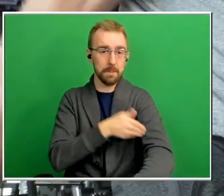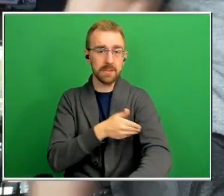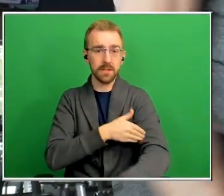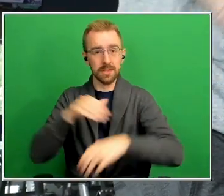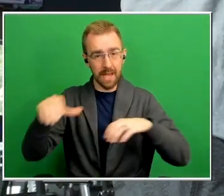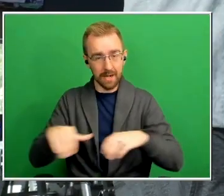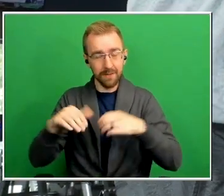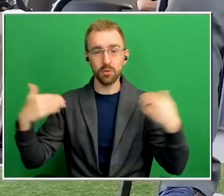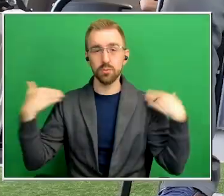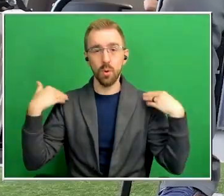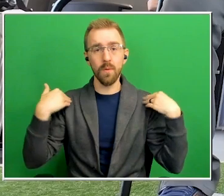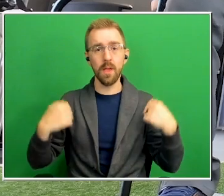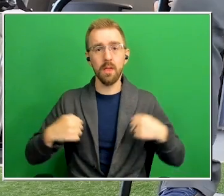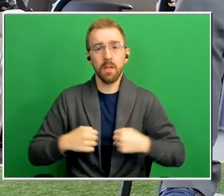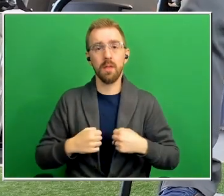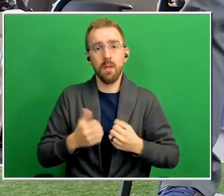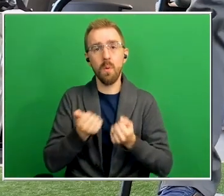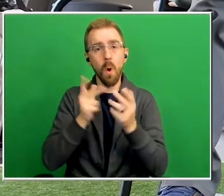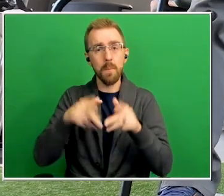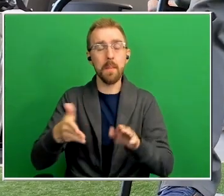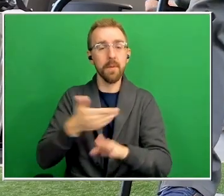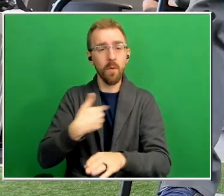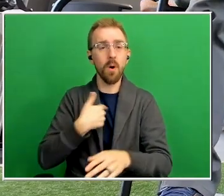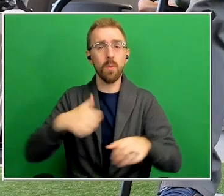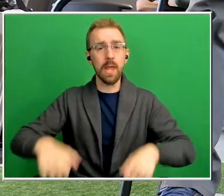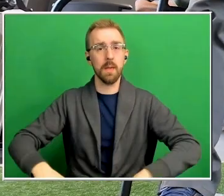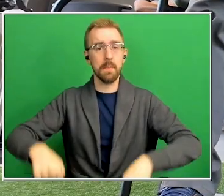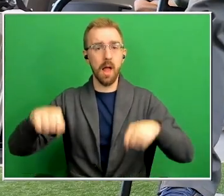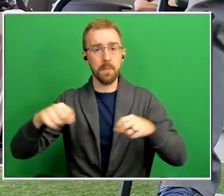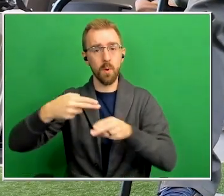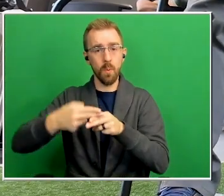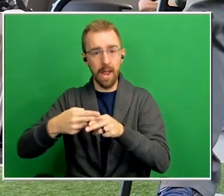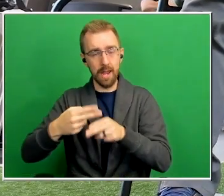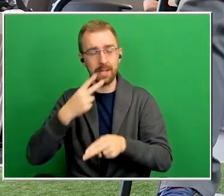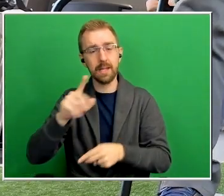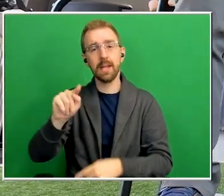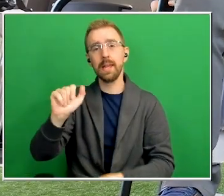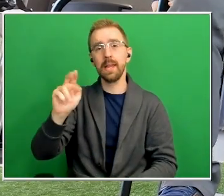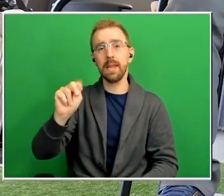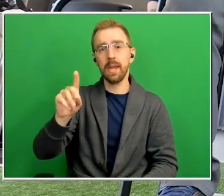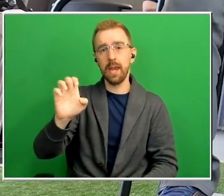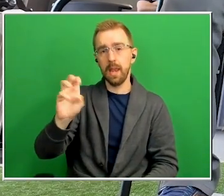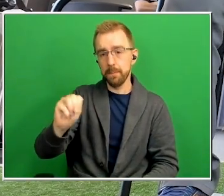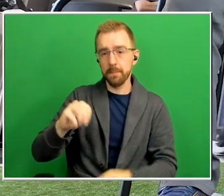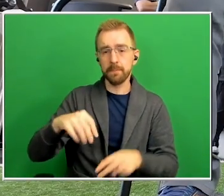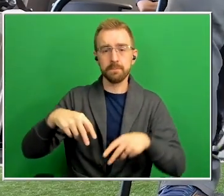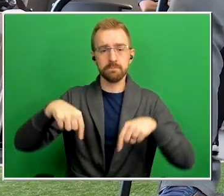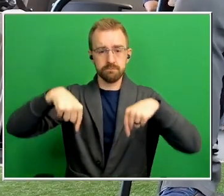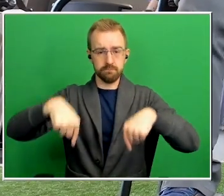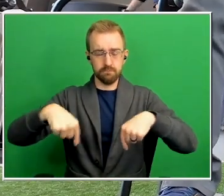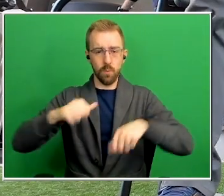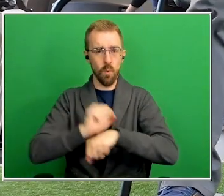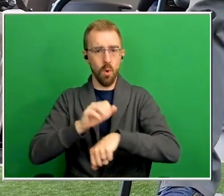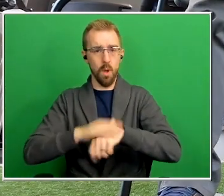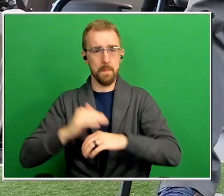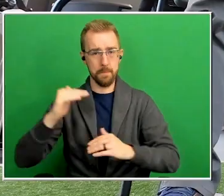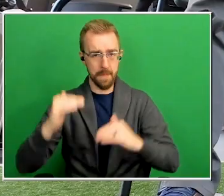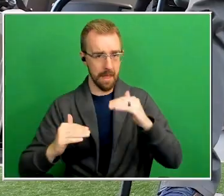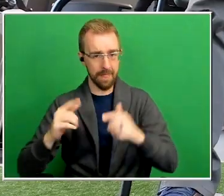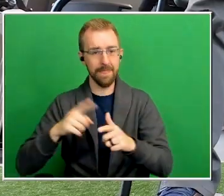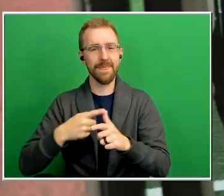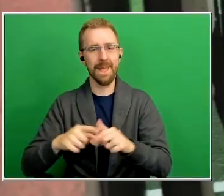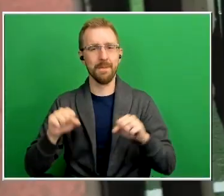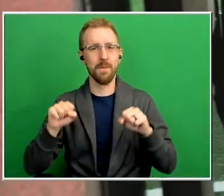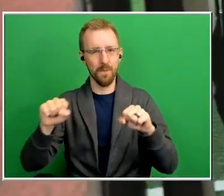before we pick the weights up and you'll see they're in a tandem stance there so working on some balance and then we get the weights out things get a little bit